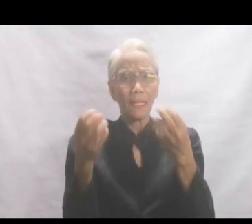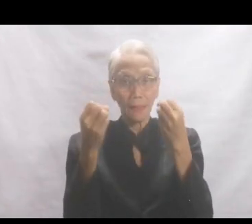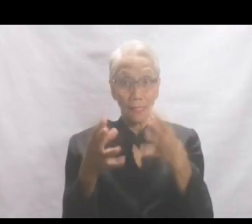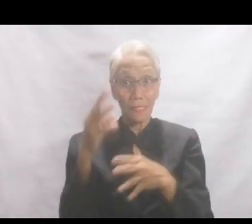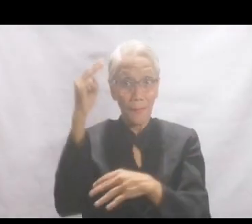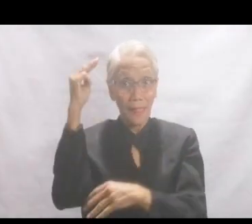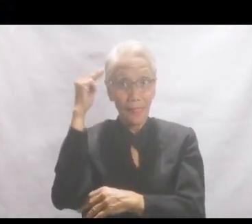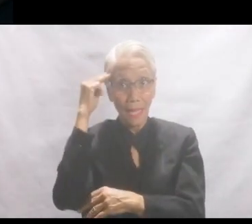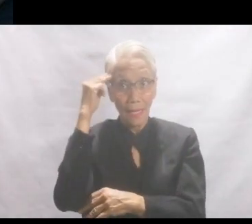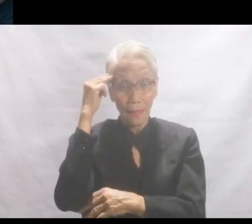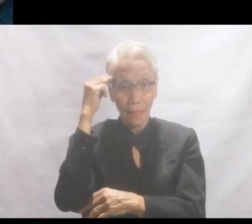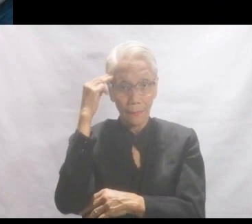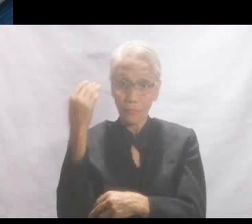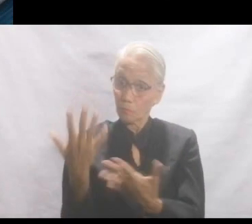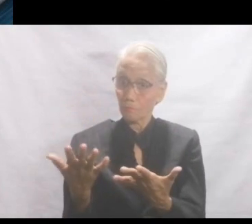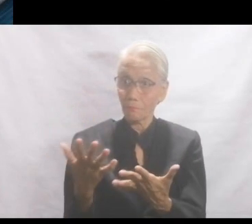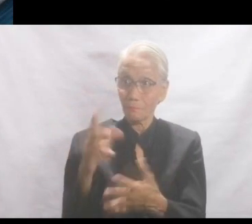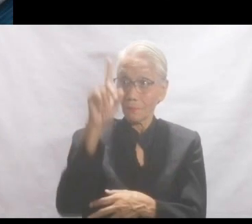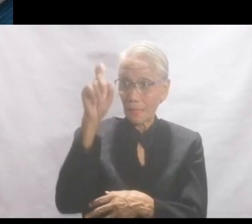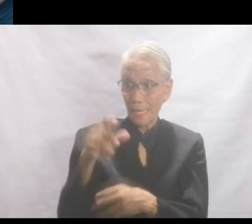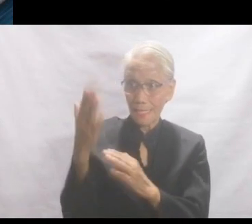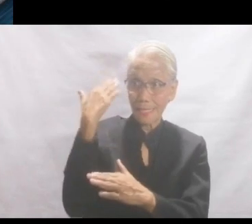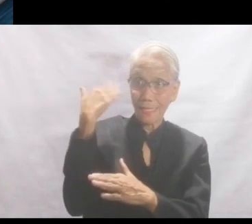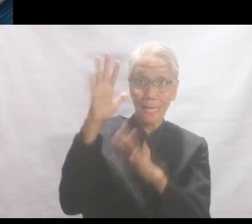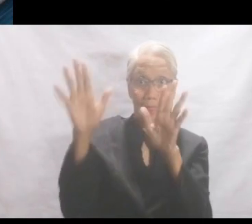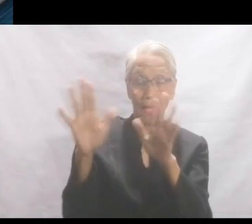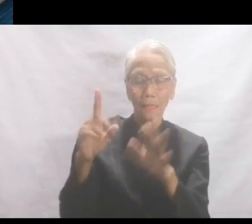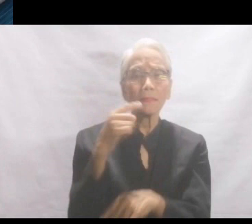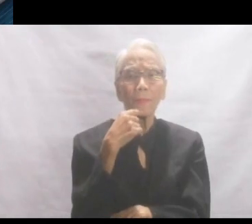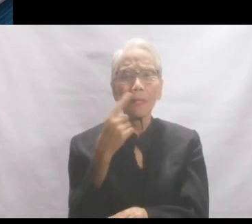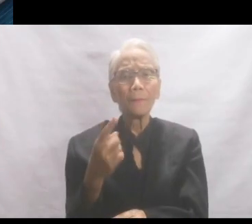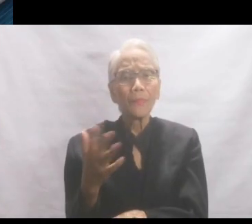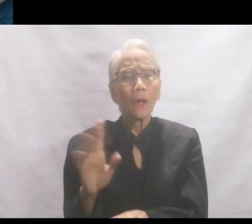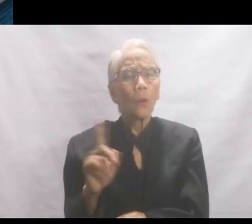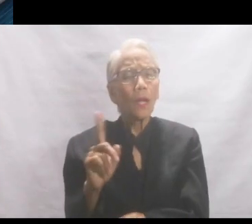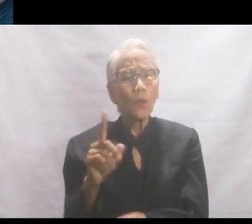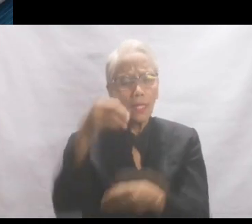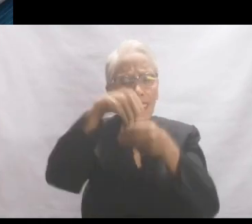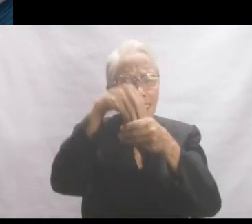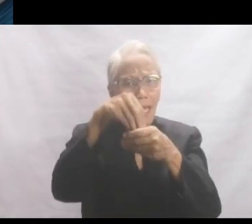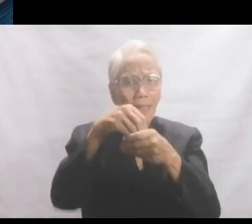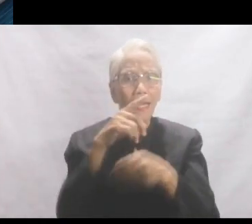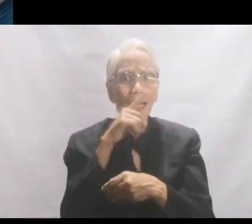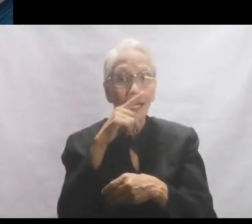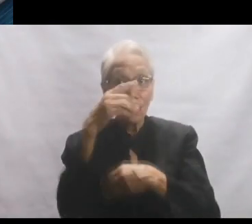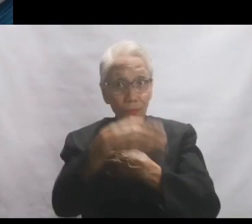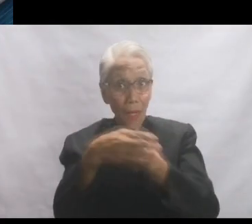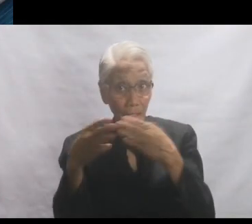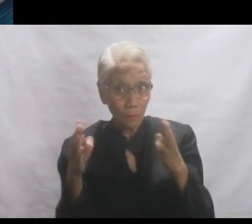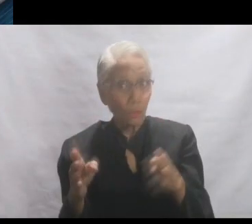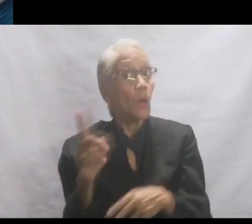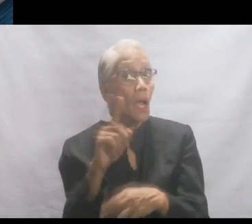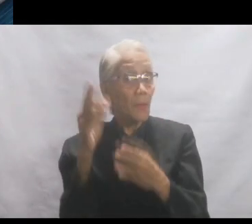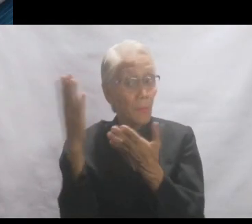mentality. Di ba ang tanong sa atin last Sunday, ano ba ang laman ng lunchbox mo? Ano ba